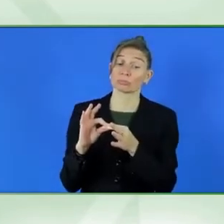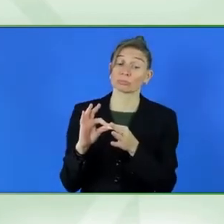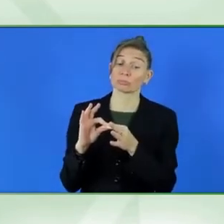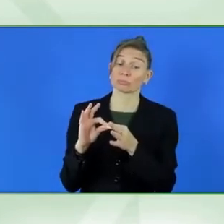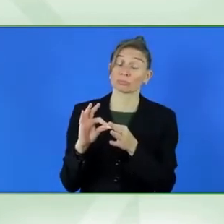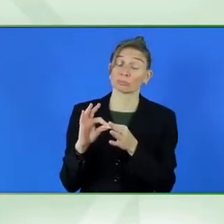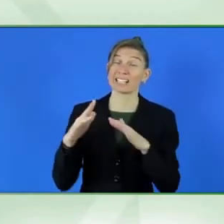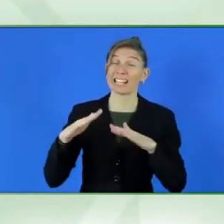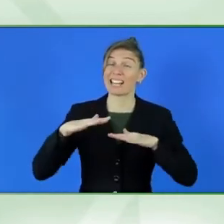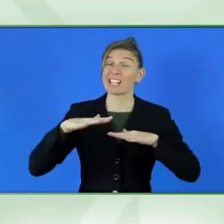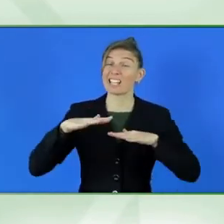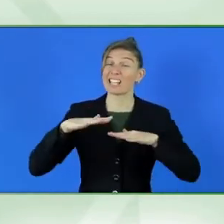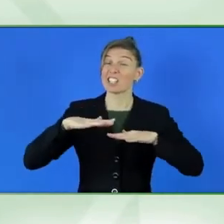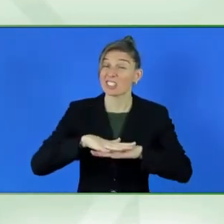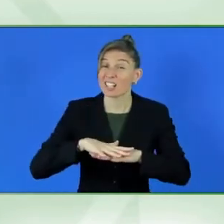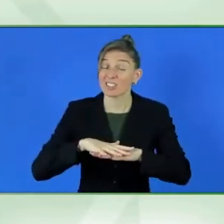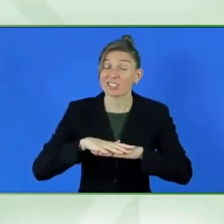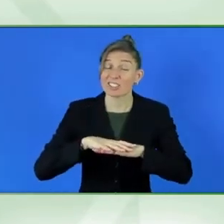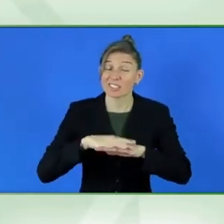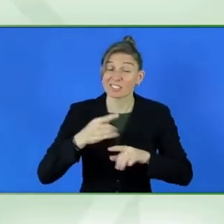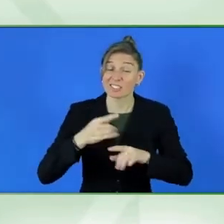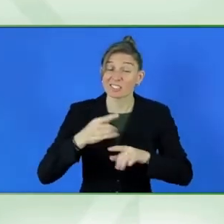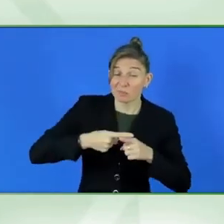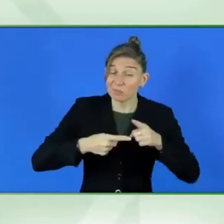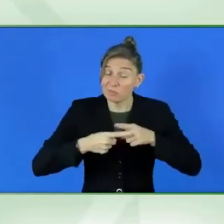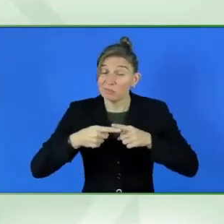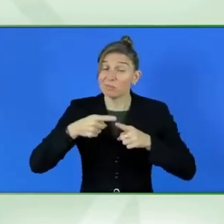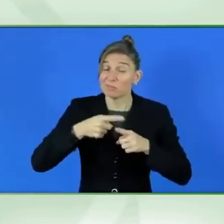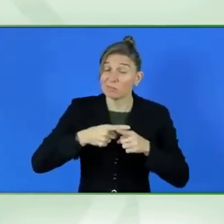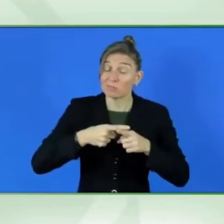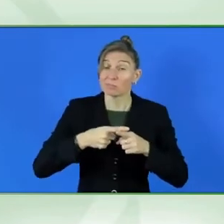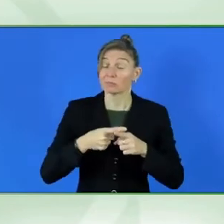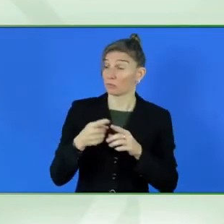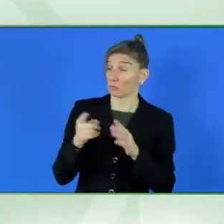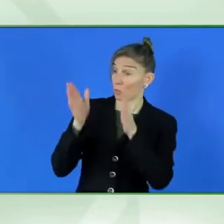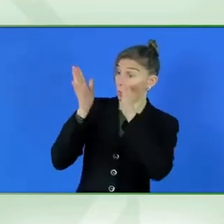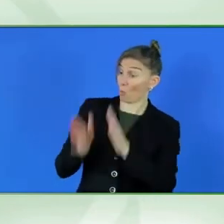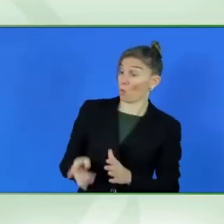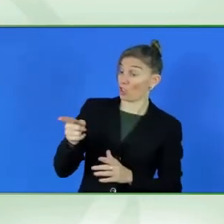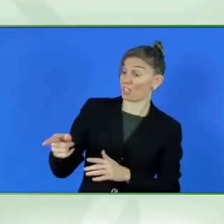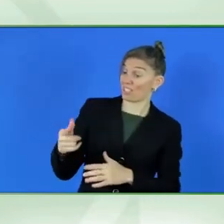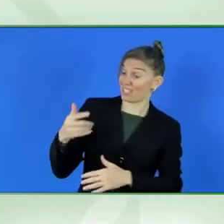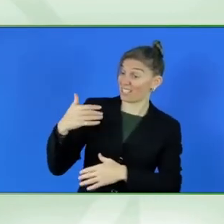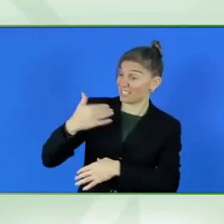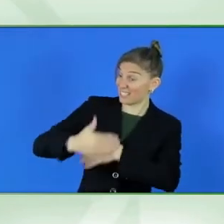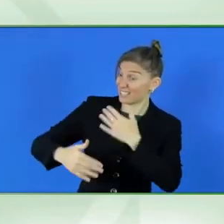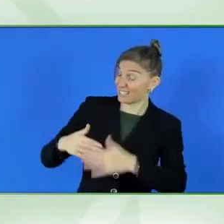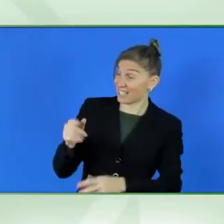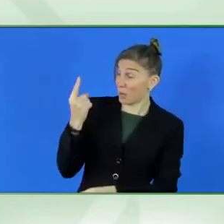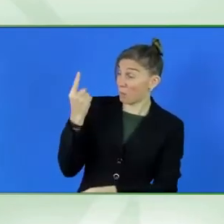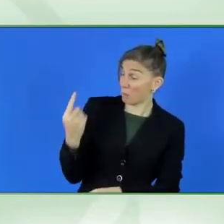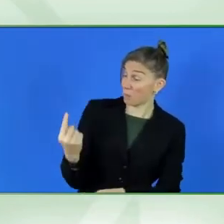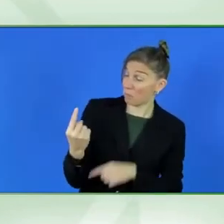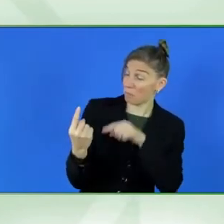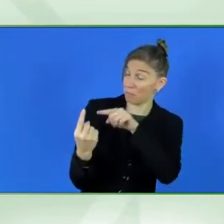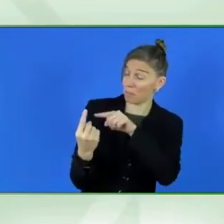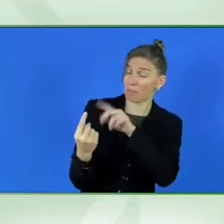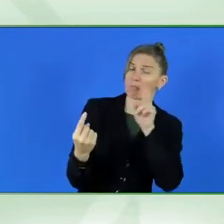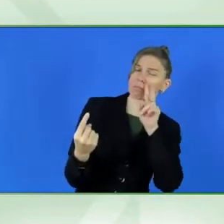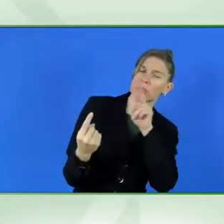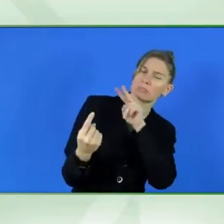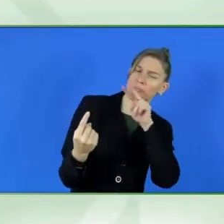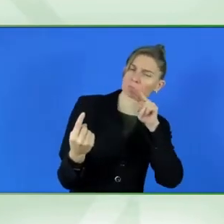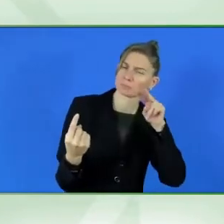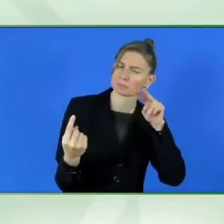with a disability from, from a point of view that's, that's not